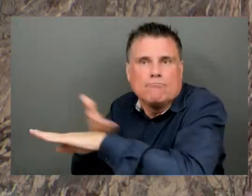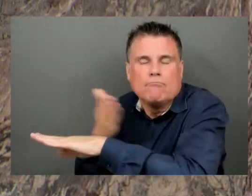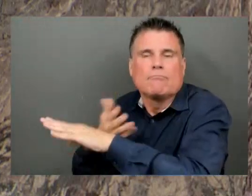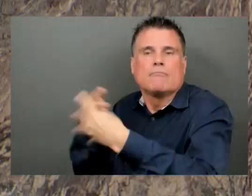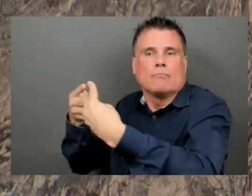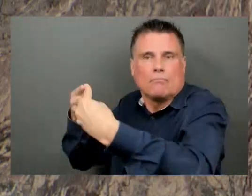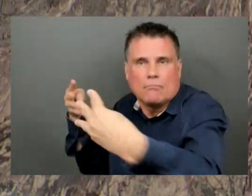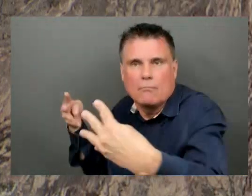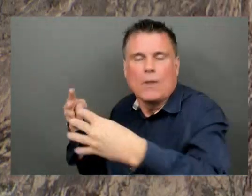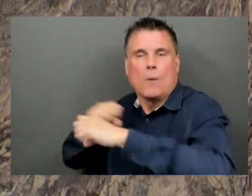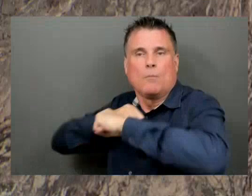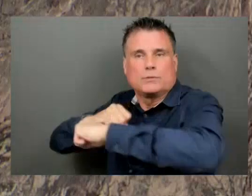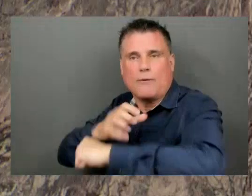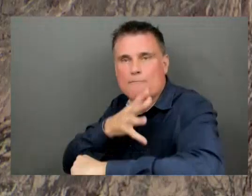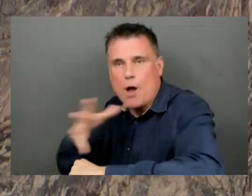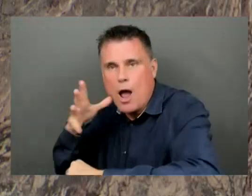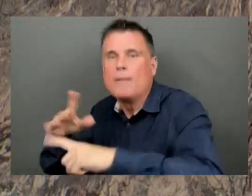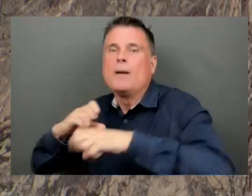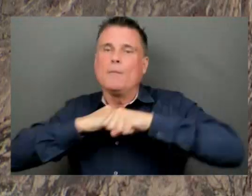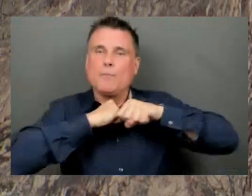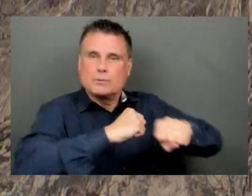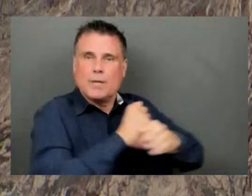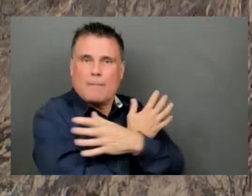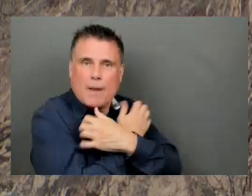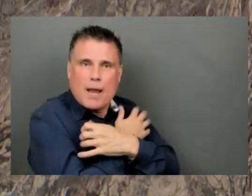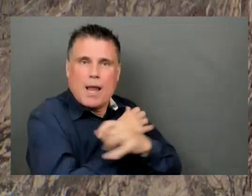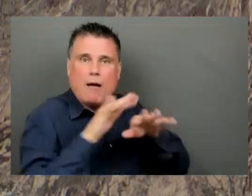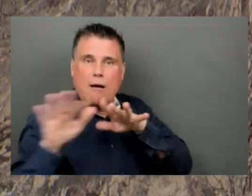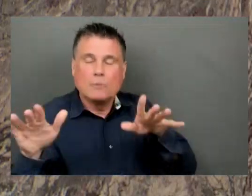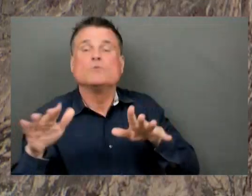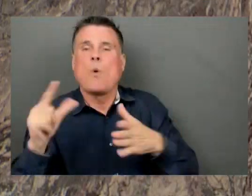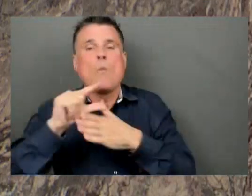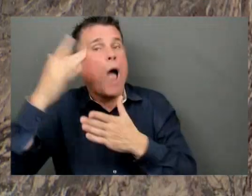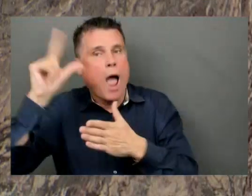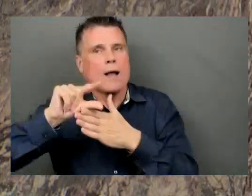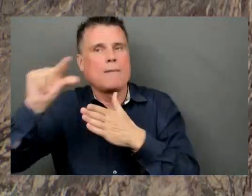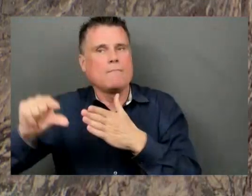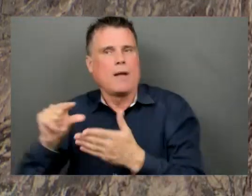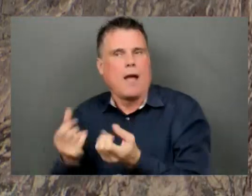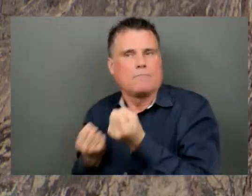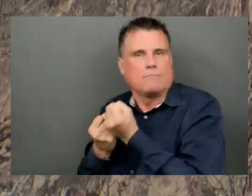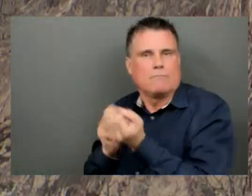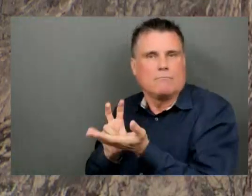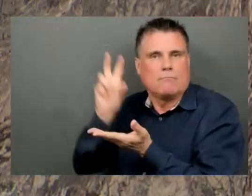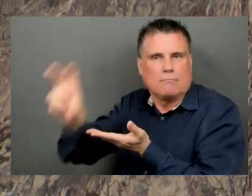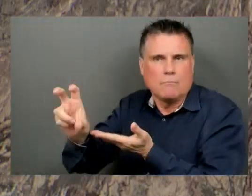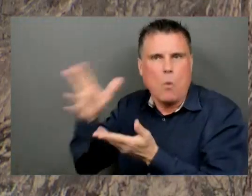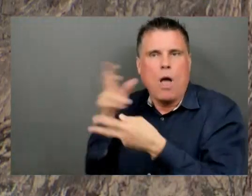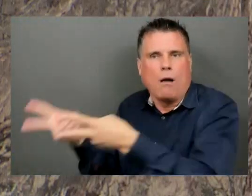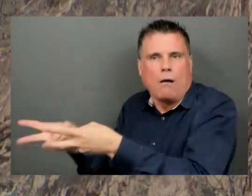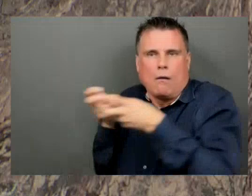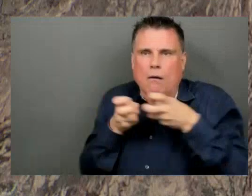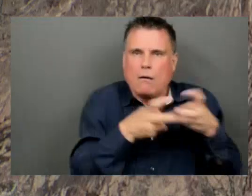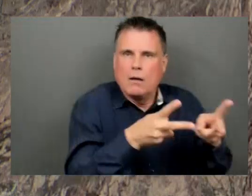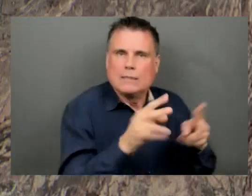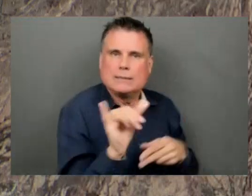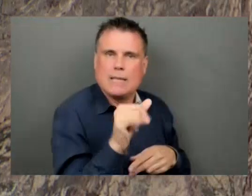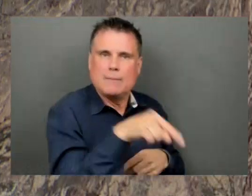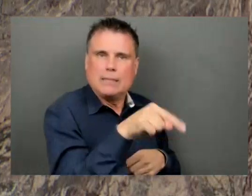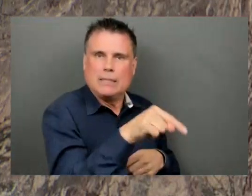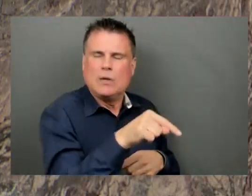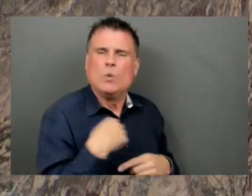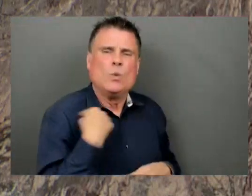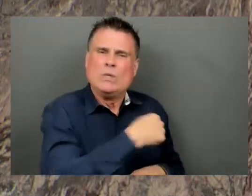this type of program in British Columbia is essential to fairness and equity because, while we all value grizzlies, society has more broadly a